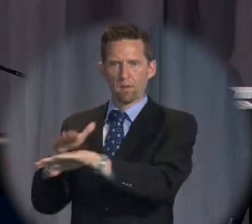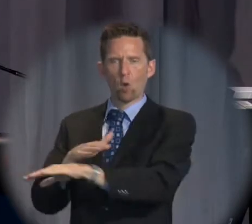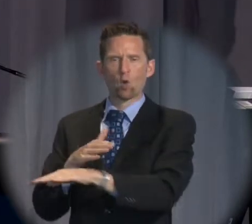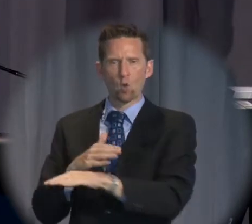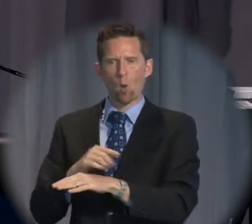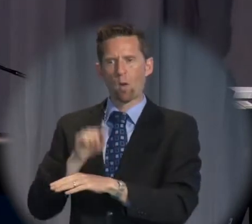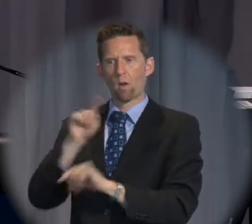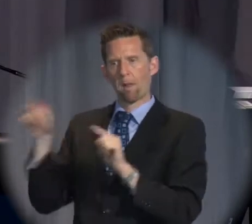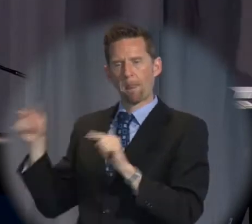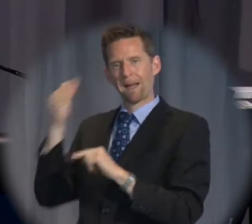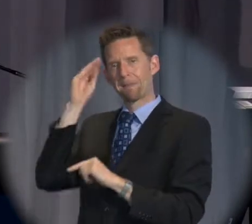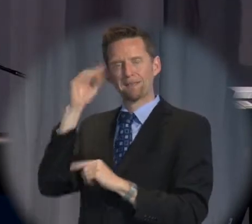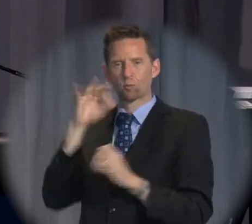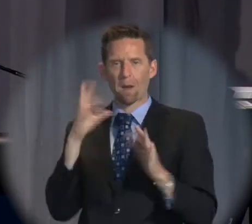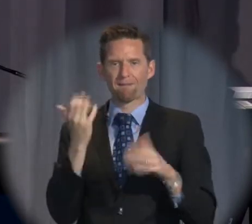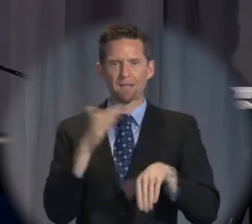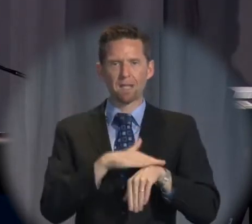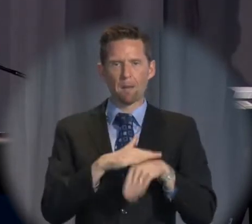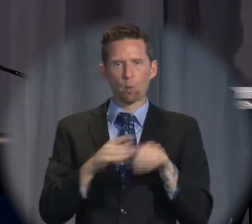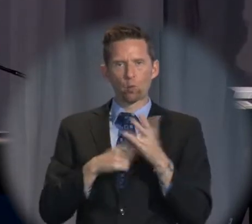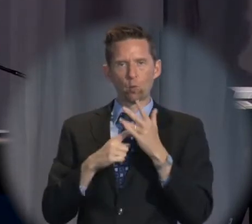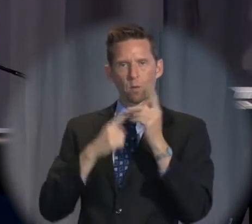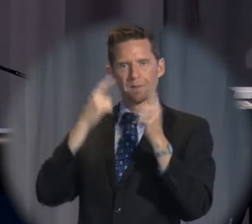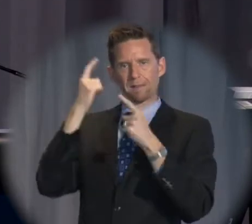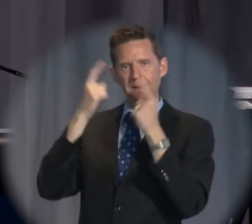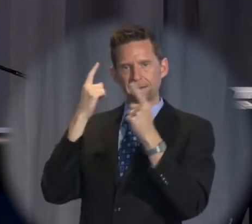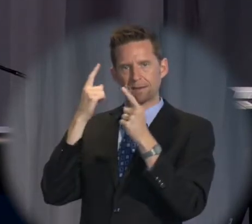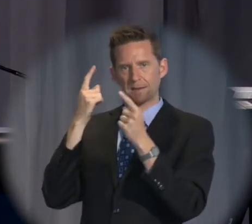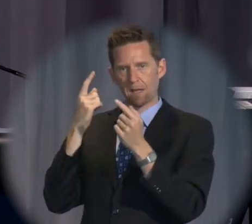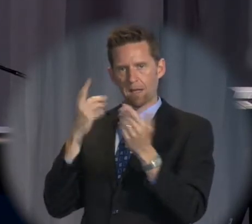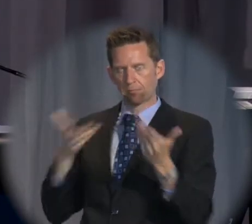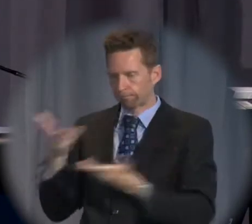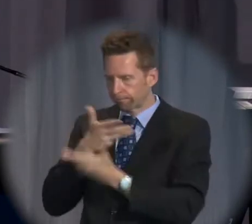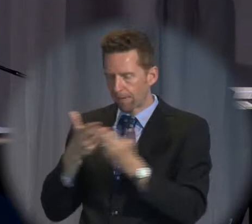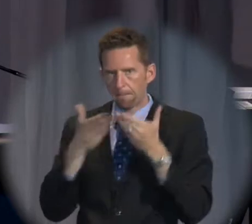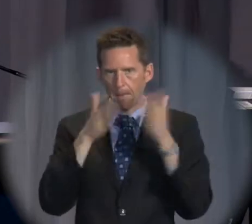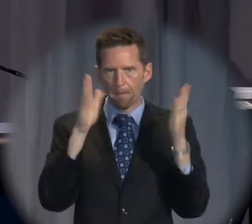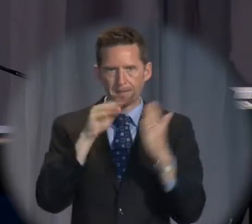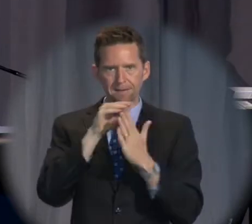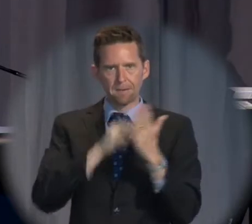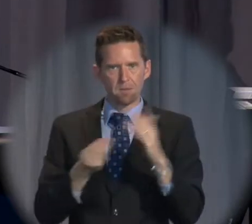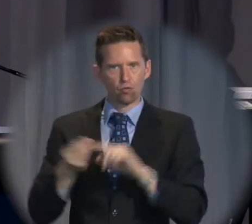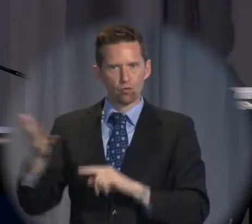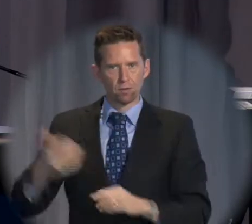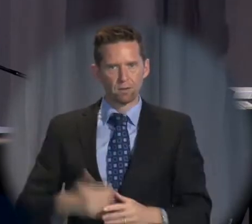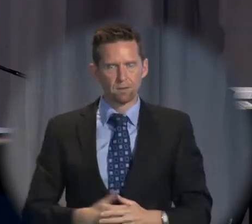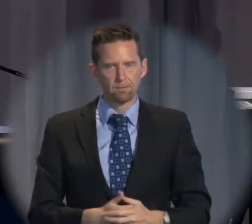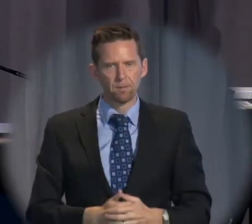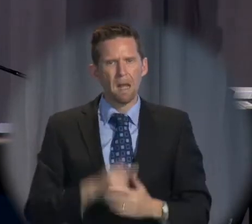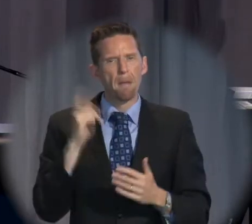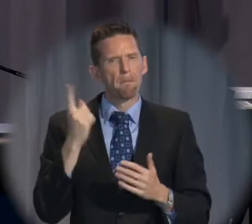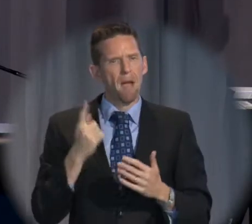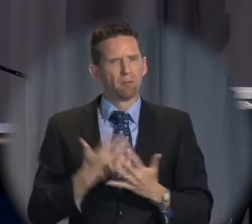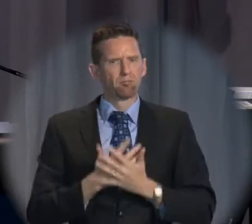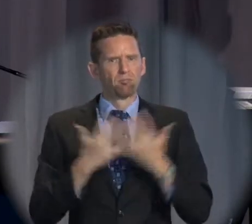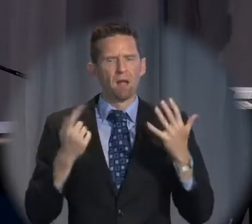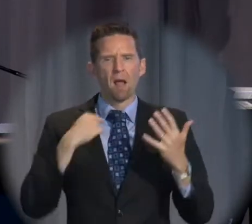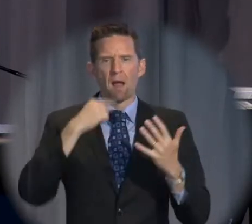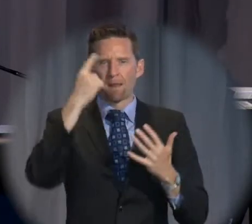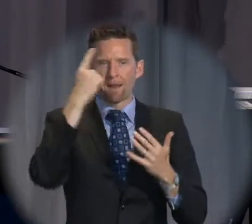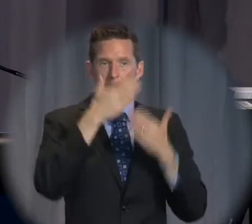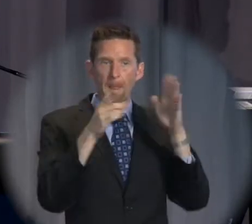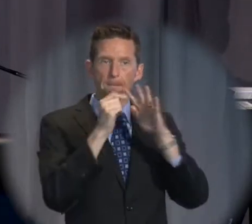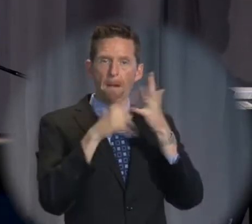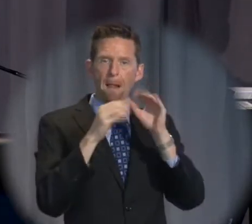the relevant committees have little time to consider public submissions. But largely, I think, the public is